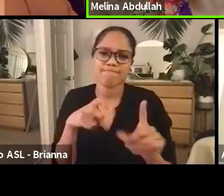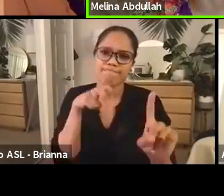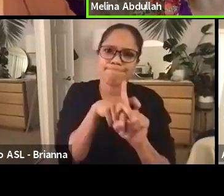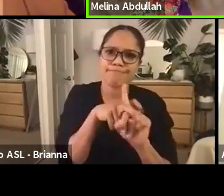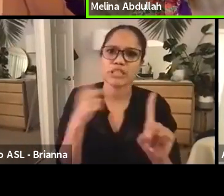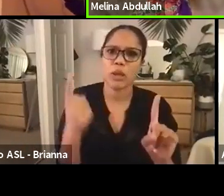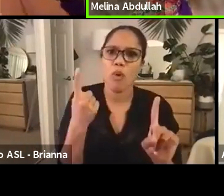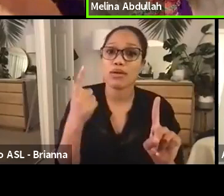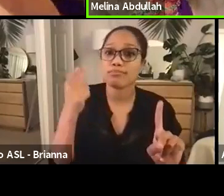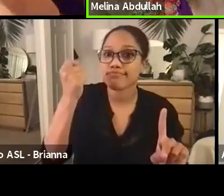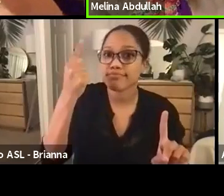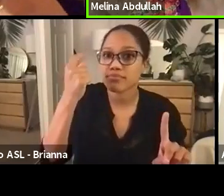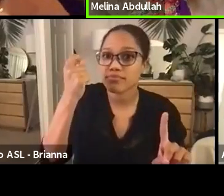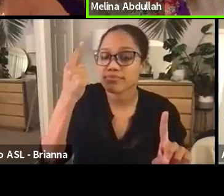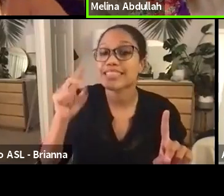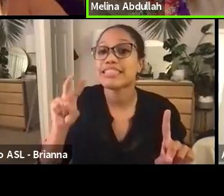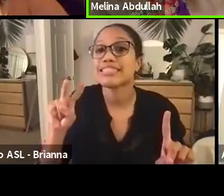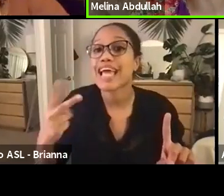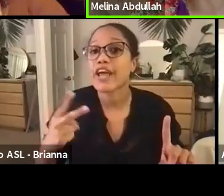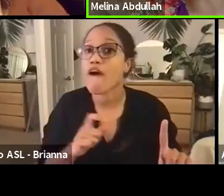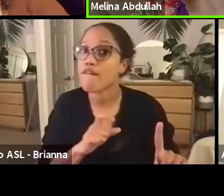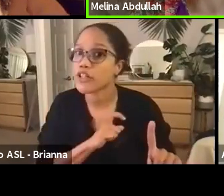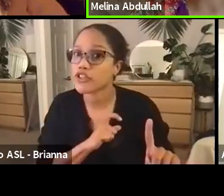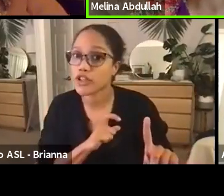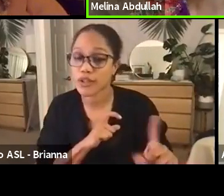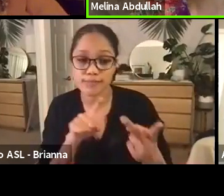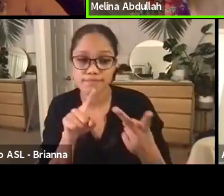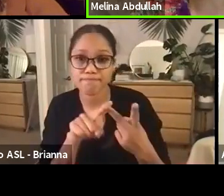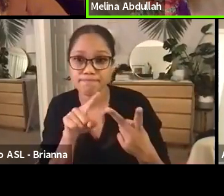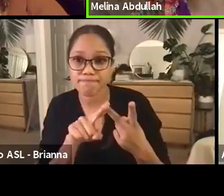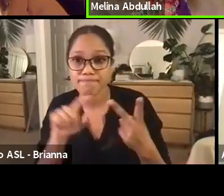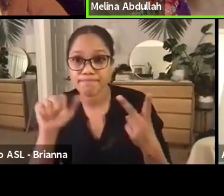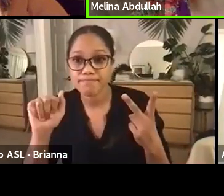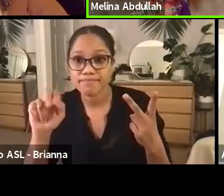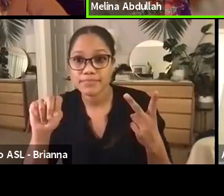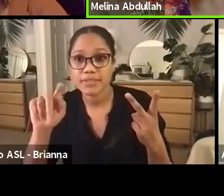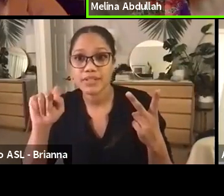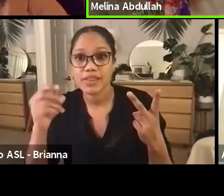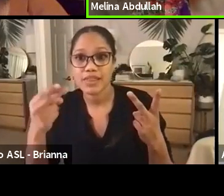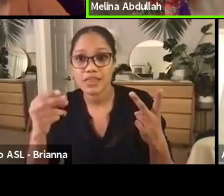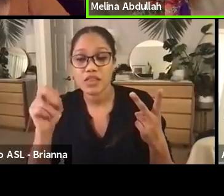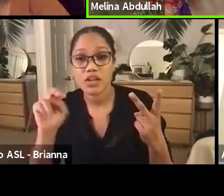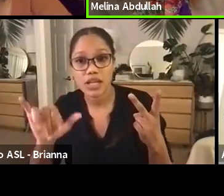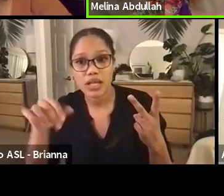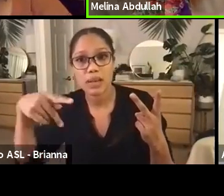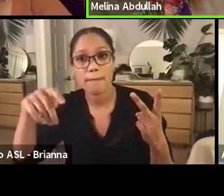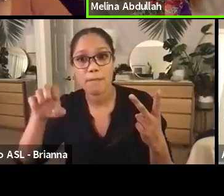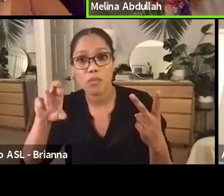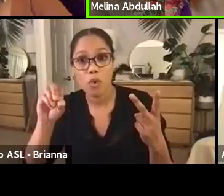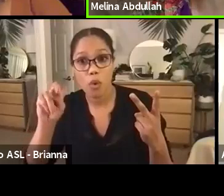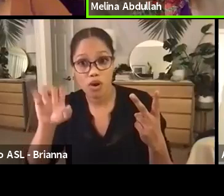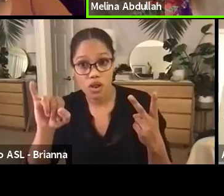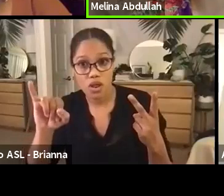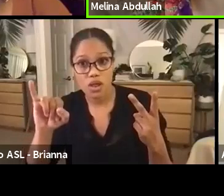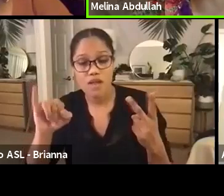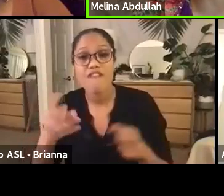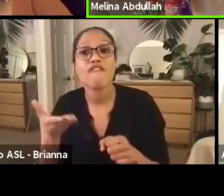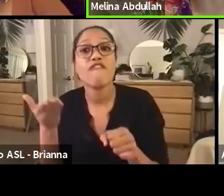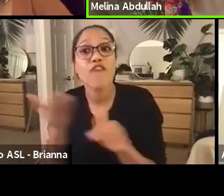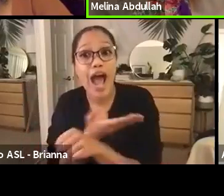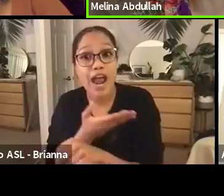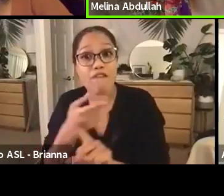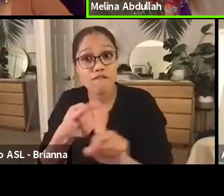second officer, Anthony Peroni, who was fired from BART police, but